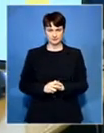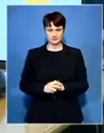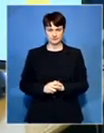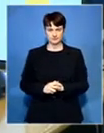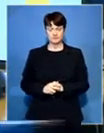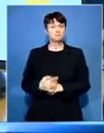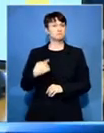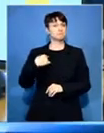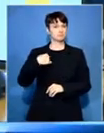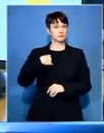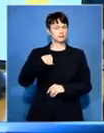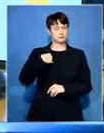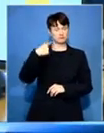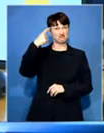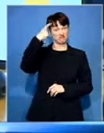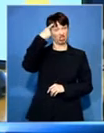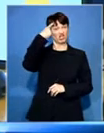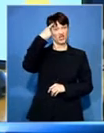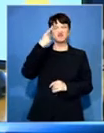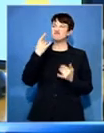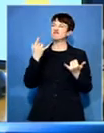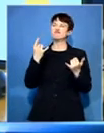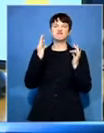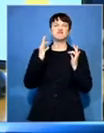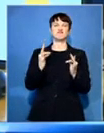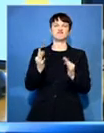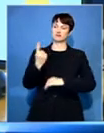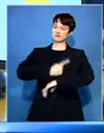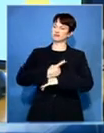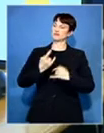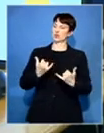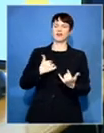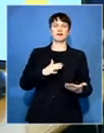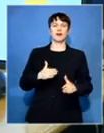I was thinking, this is my last day, I'm going to die today.